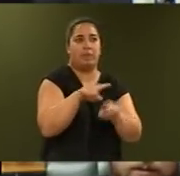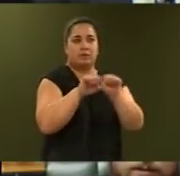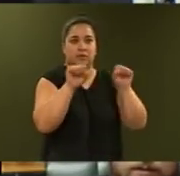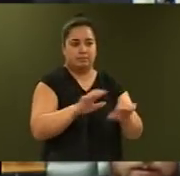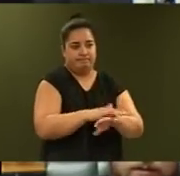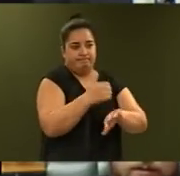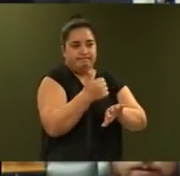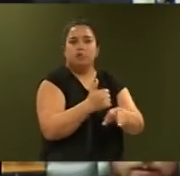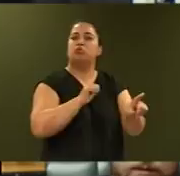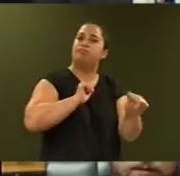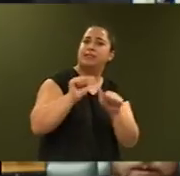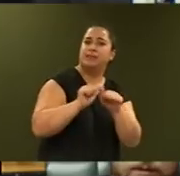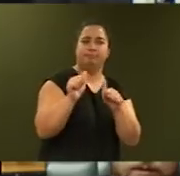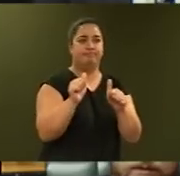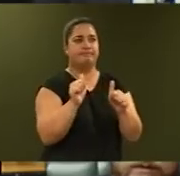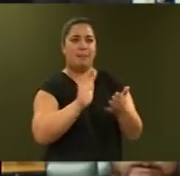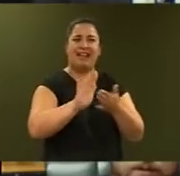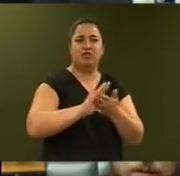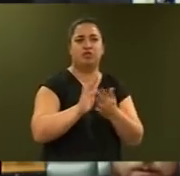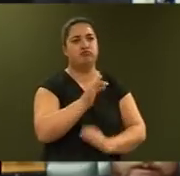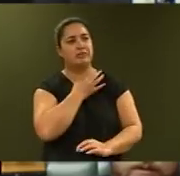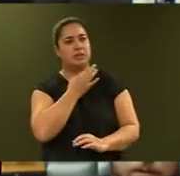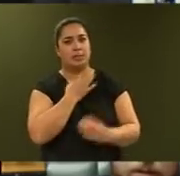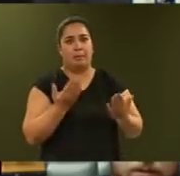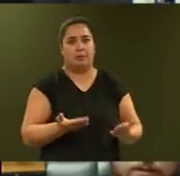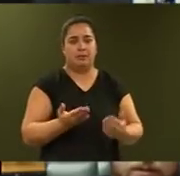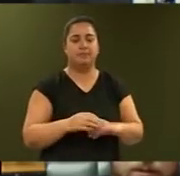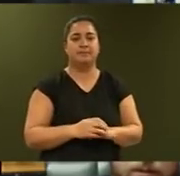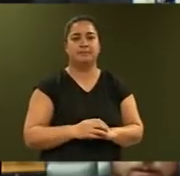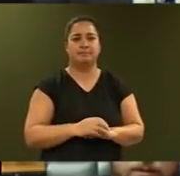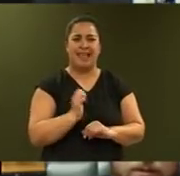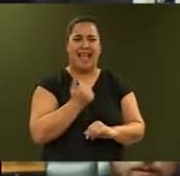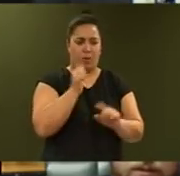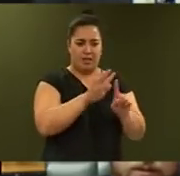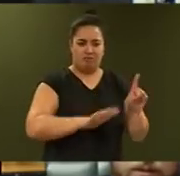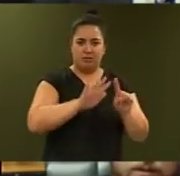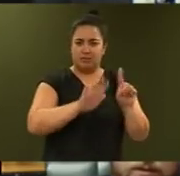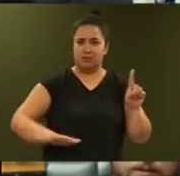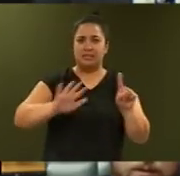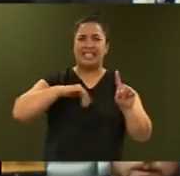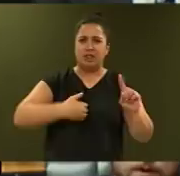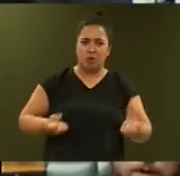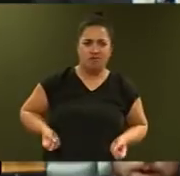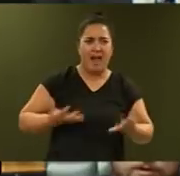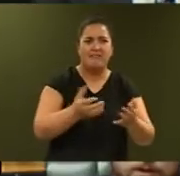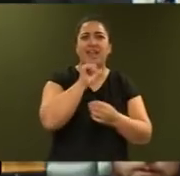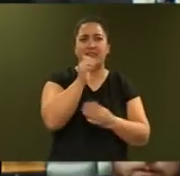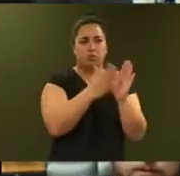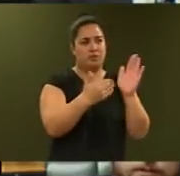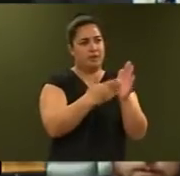to better manage the risks. Mr Speaker, our provinces need to thrive if New Zealand is to do well.